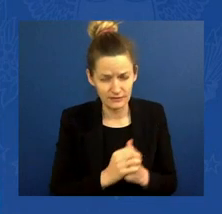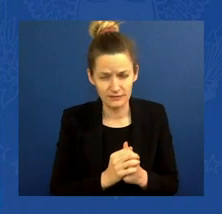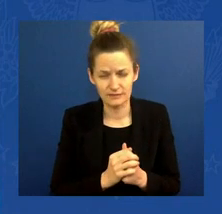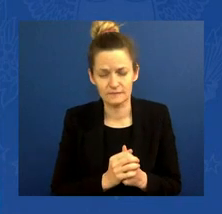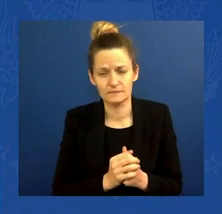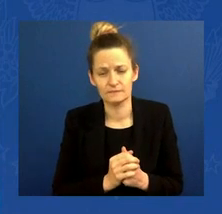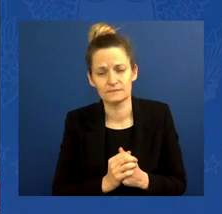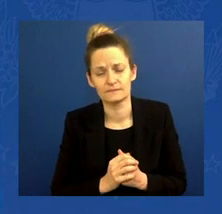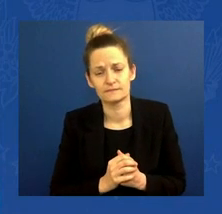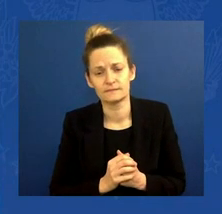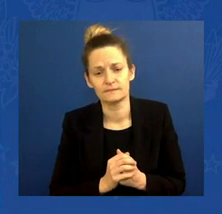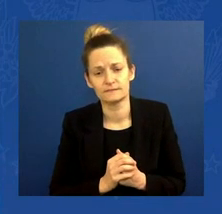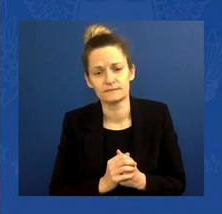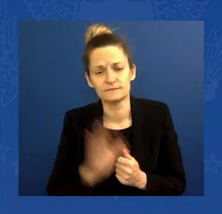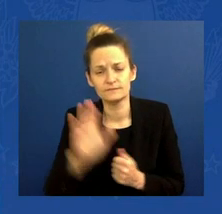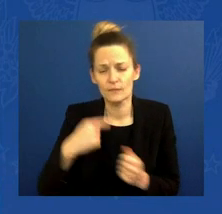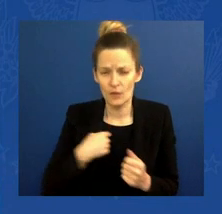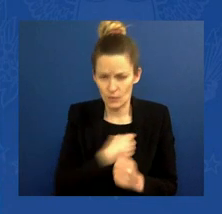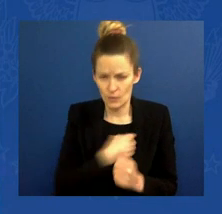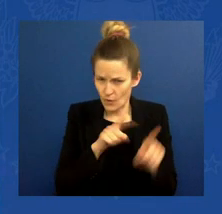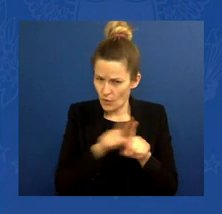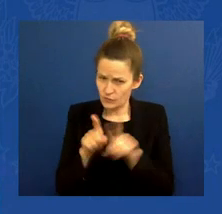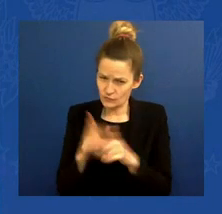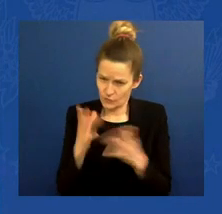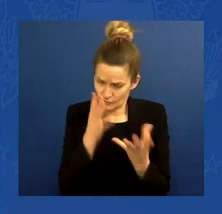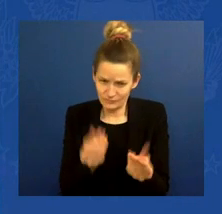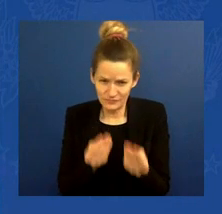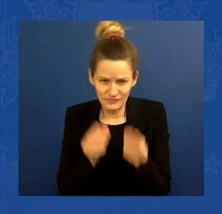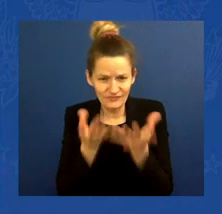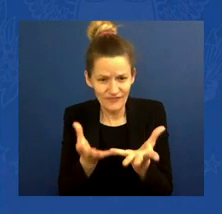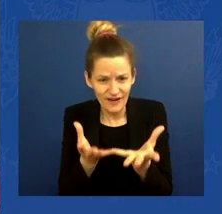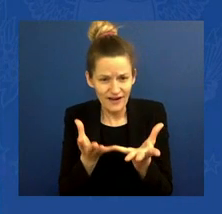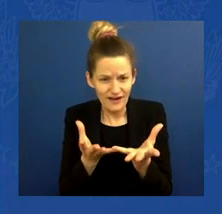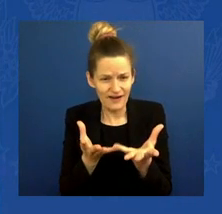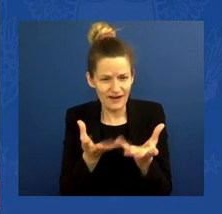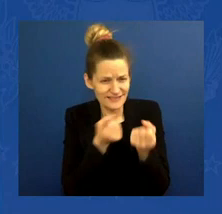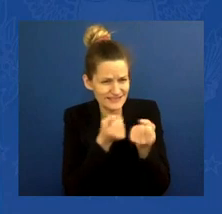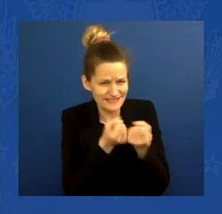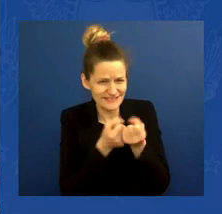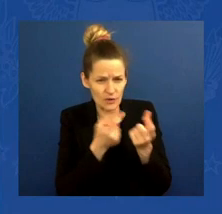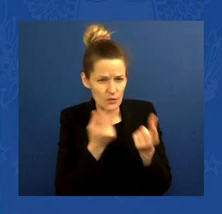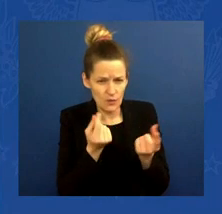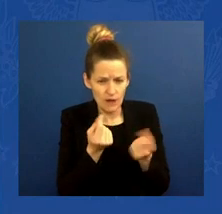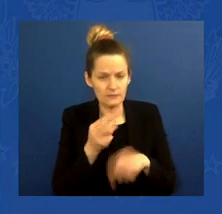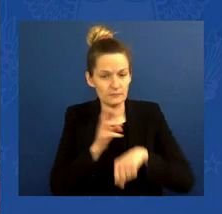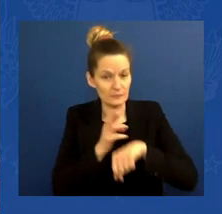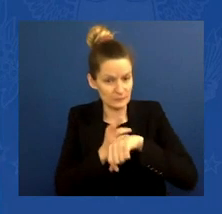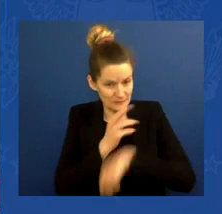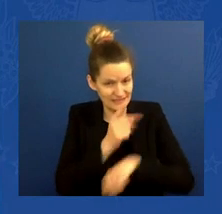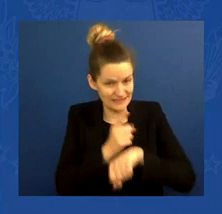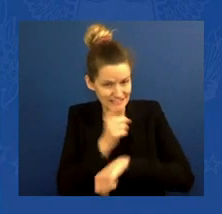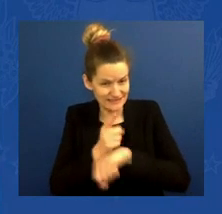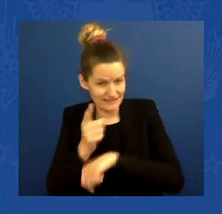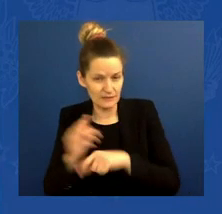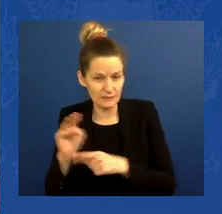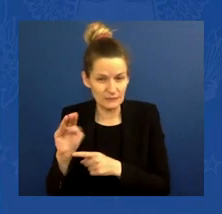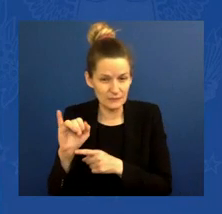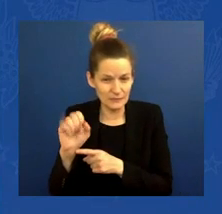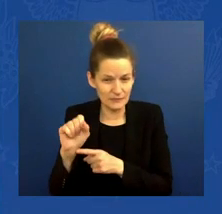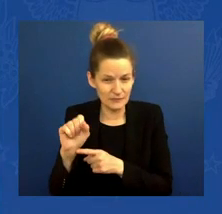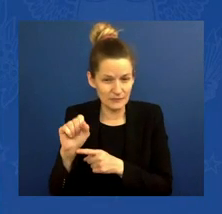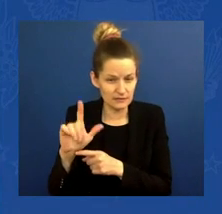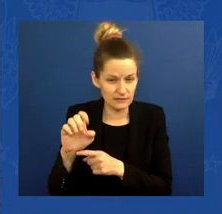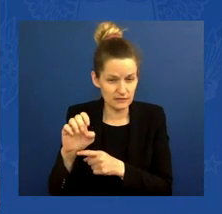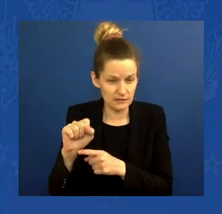-accurately — high-accuracy shoulder-mounted missiles that the Ukrainian forces have been using with great effect to destroy invading